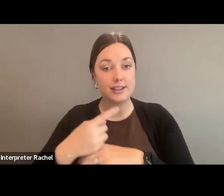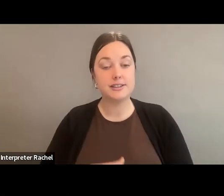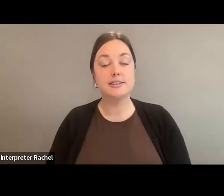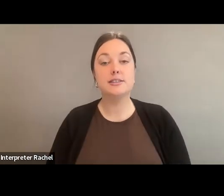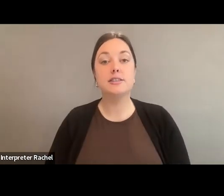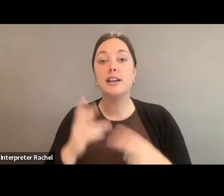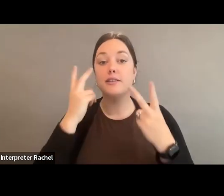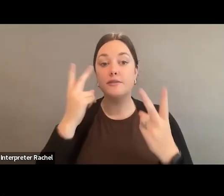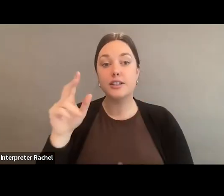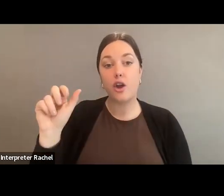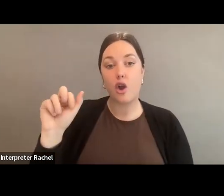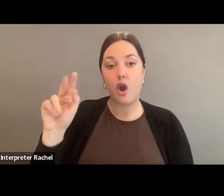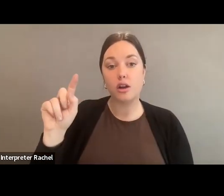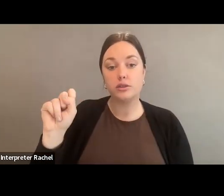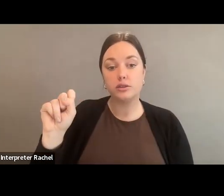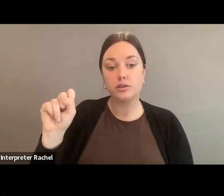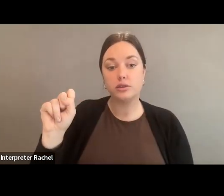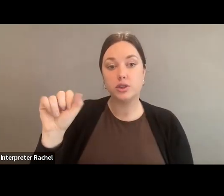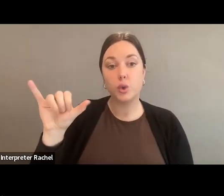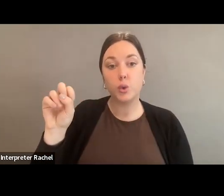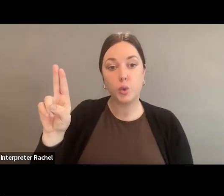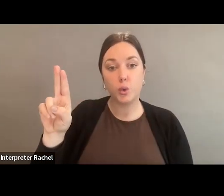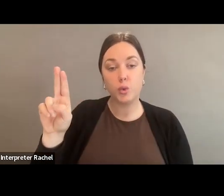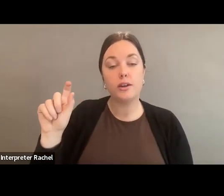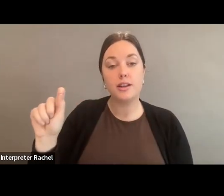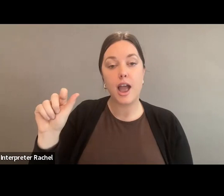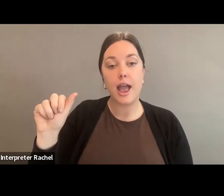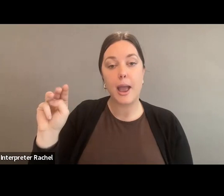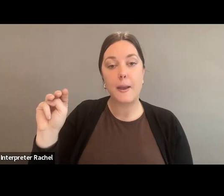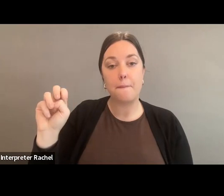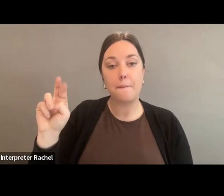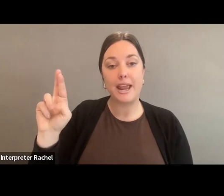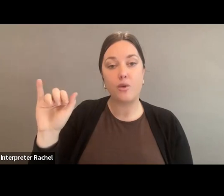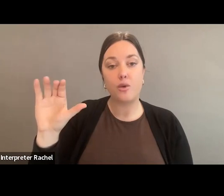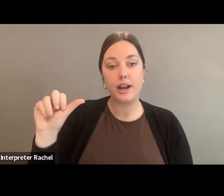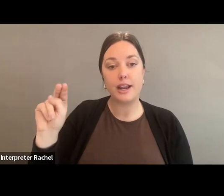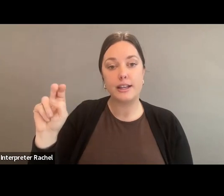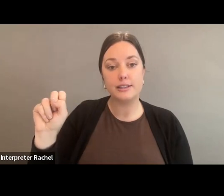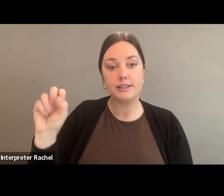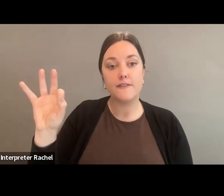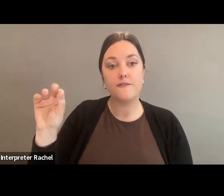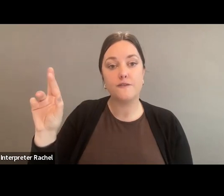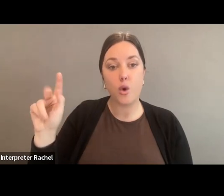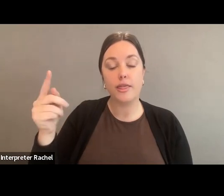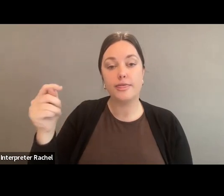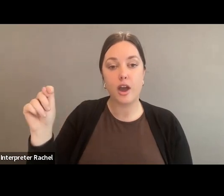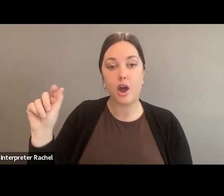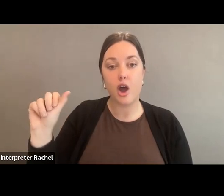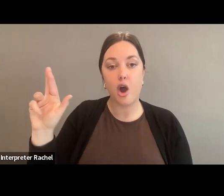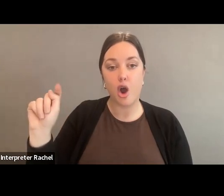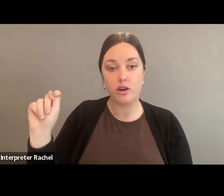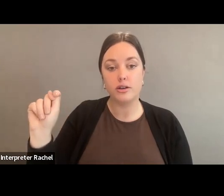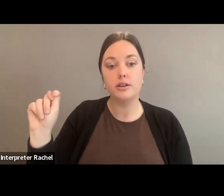visit us at artsu.americansforthearts.org for other opportunities and